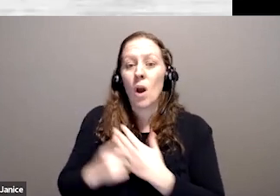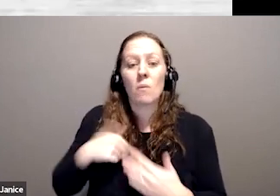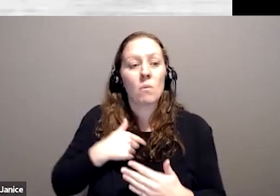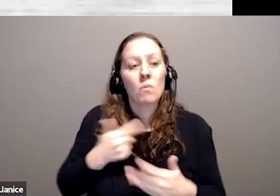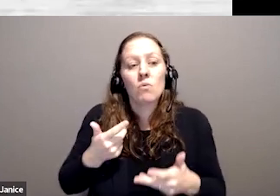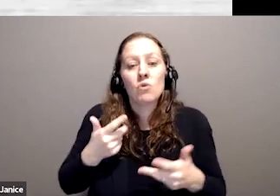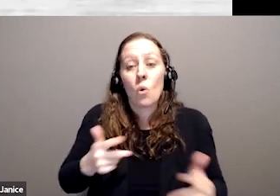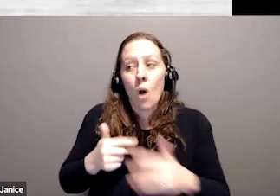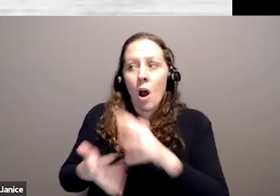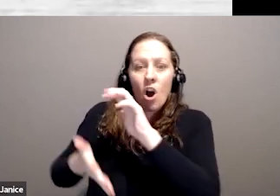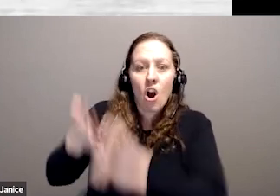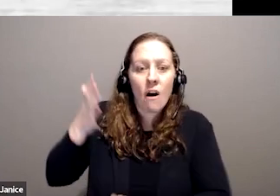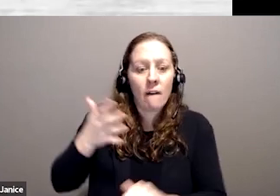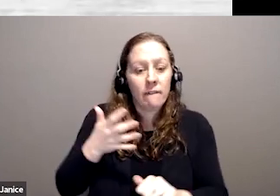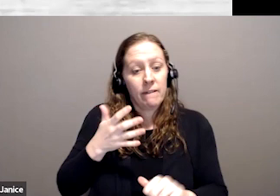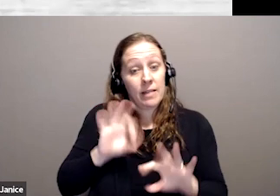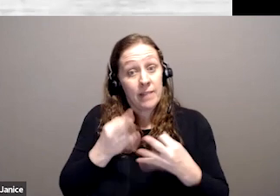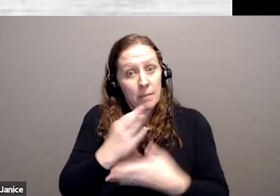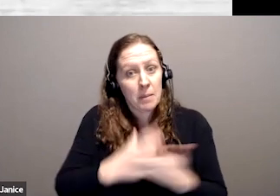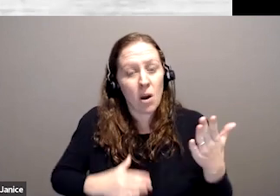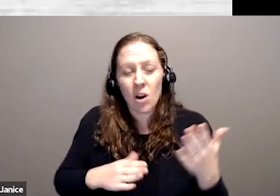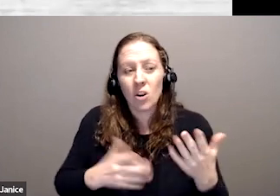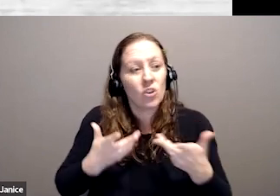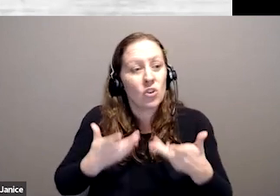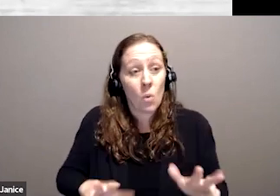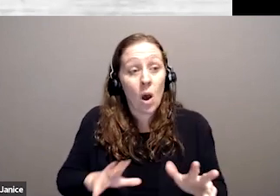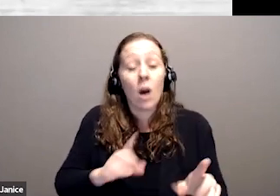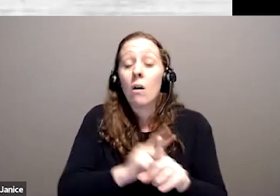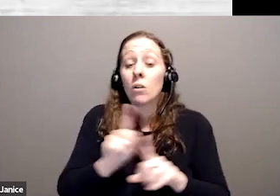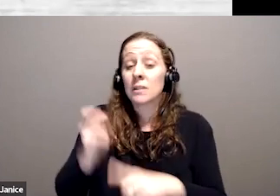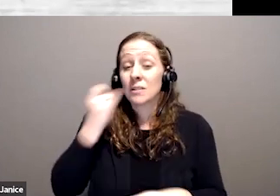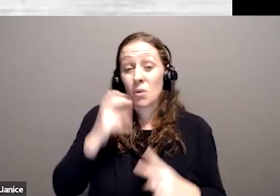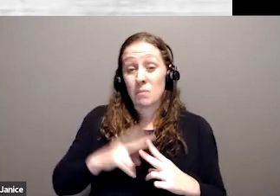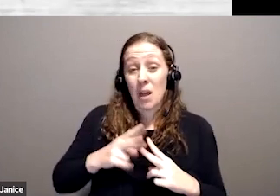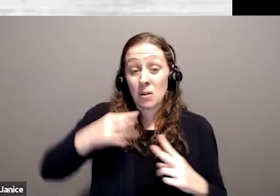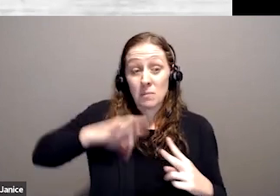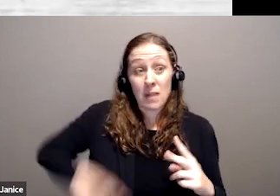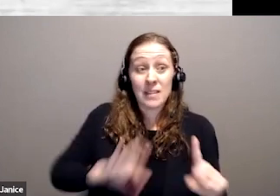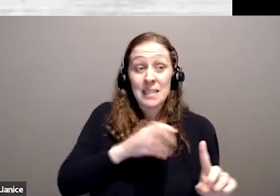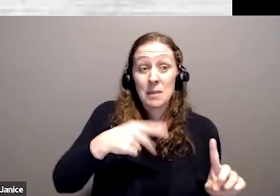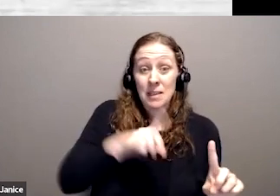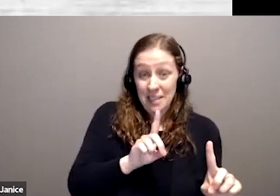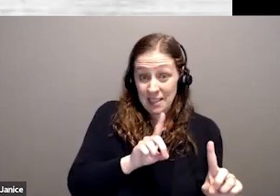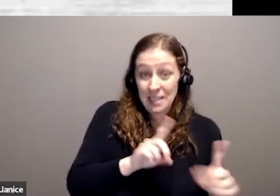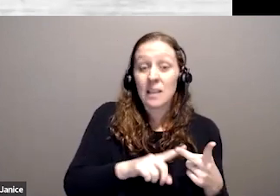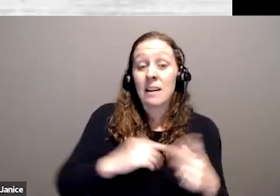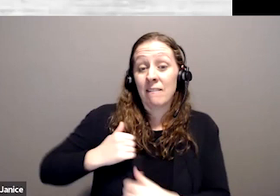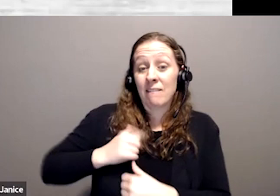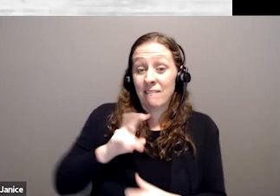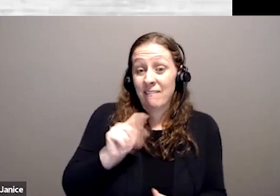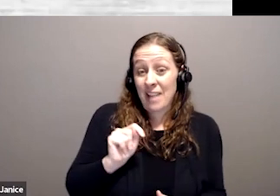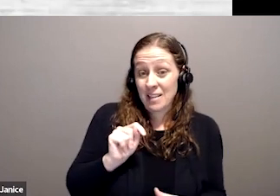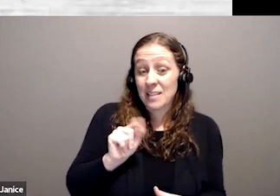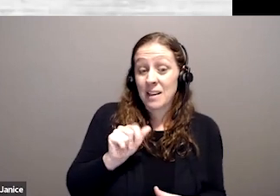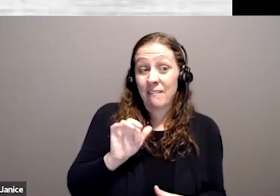or claw back the family portion. Accordingly, any spousal benefits paid by CPP and veterans affairs should not be